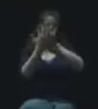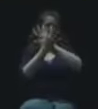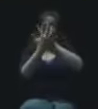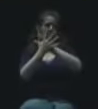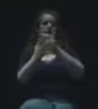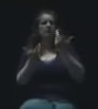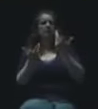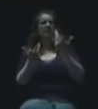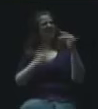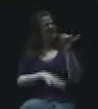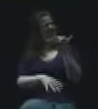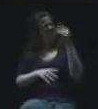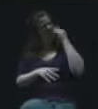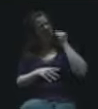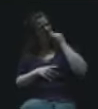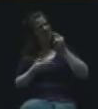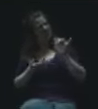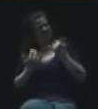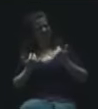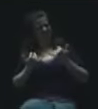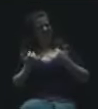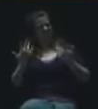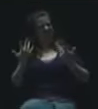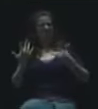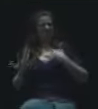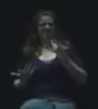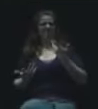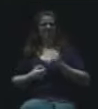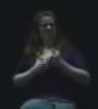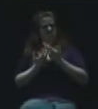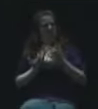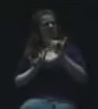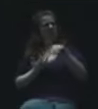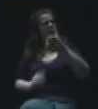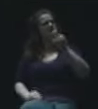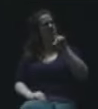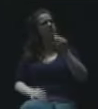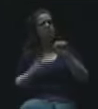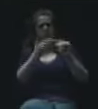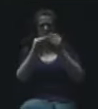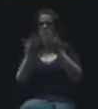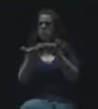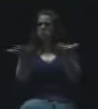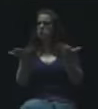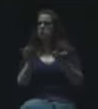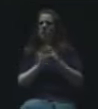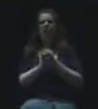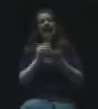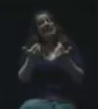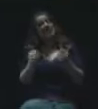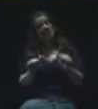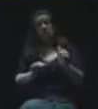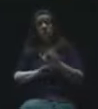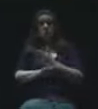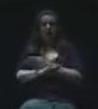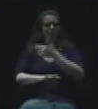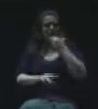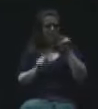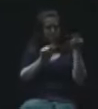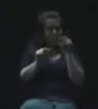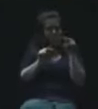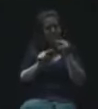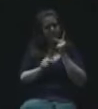So I do want to express that to the JCPS community. I will try to be a better watchdog.